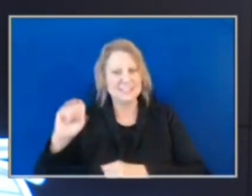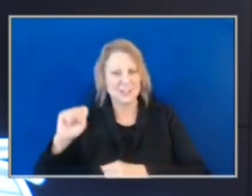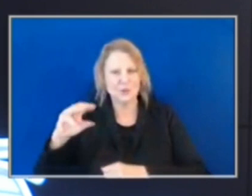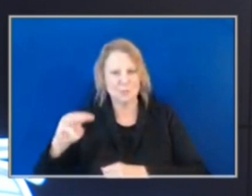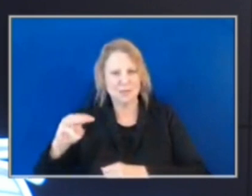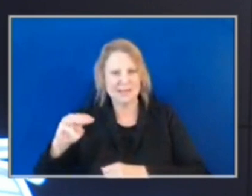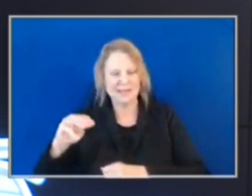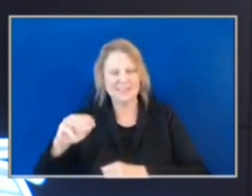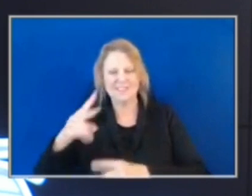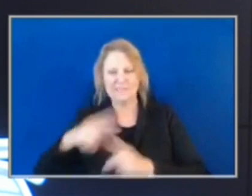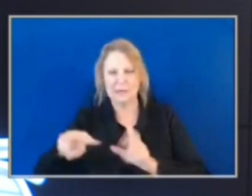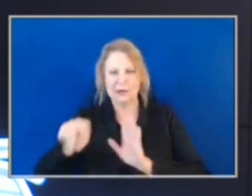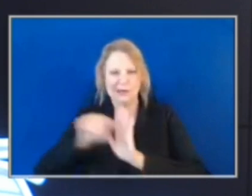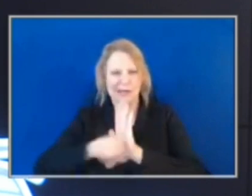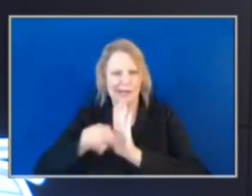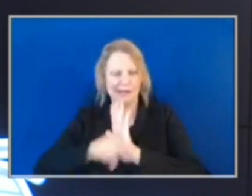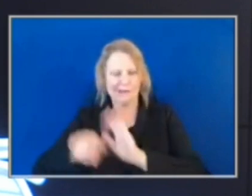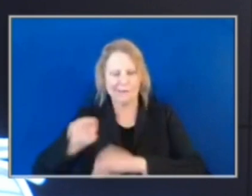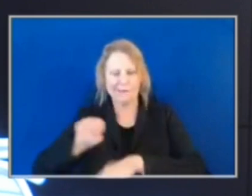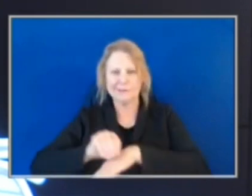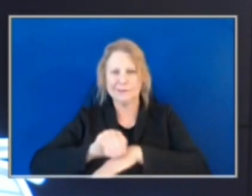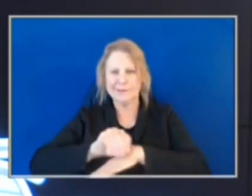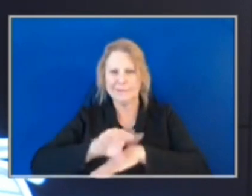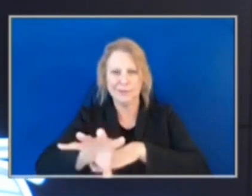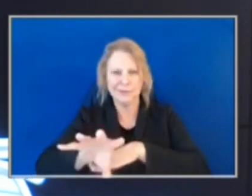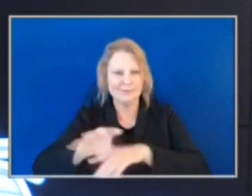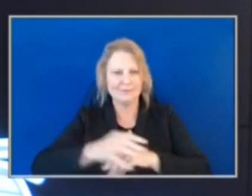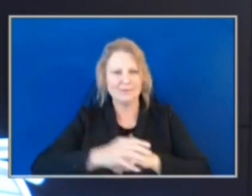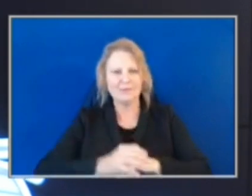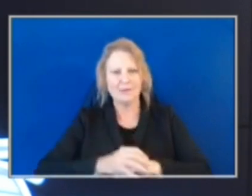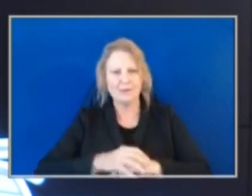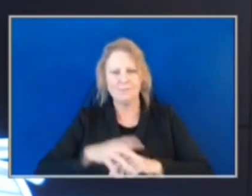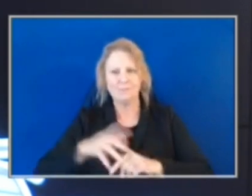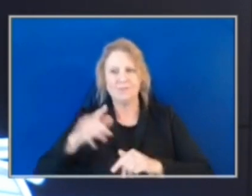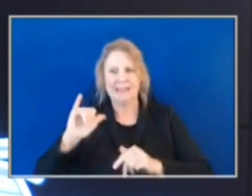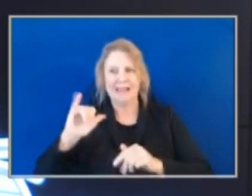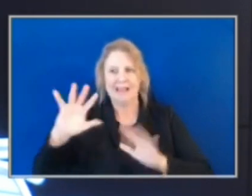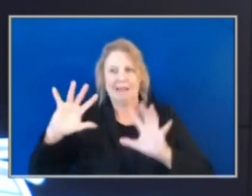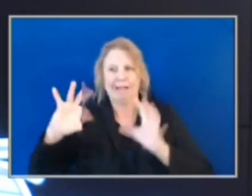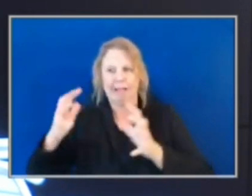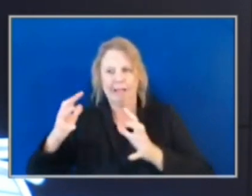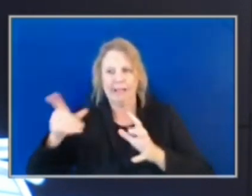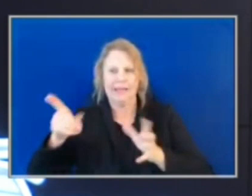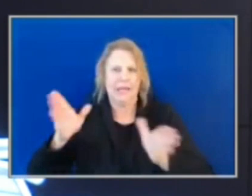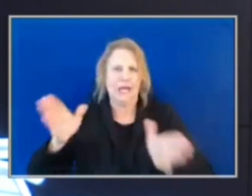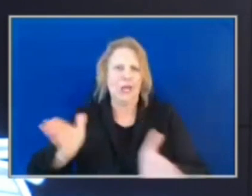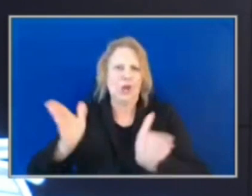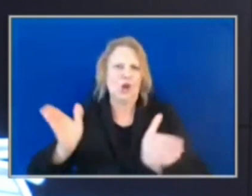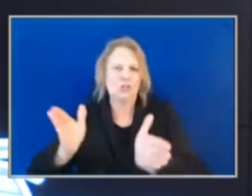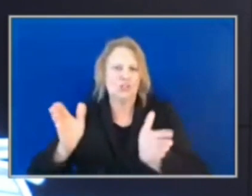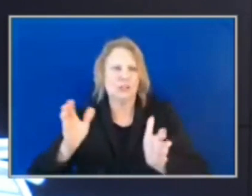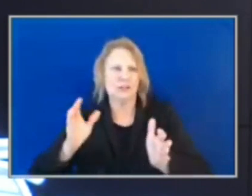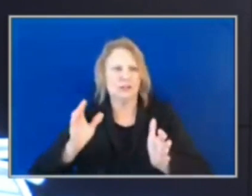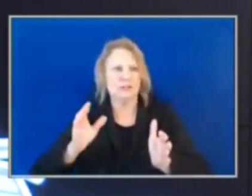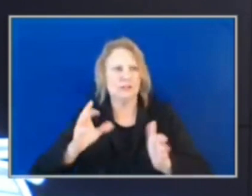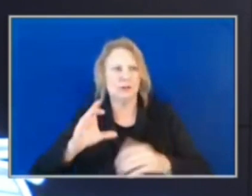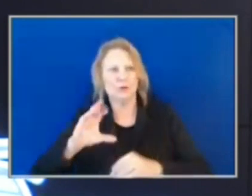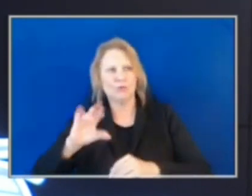incidents at the park and everything where you see a large gathering, but it's almost encouraging criminal activity in that. There's